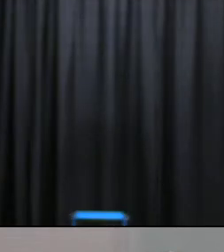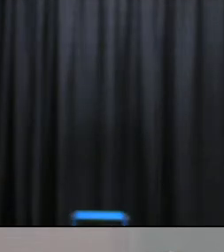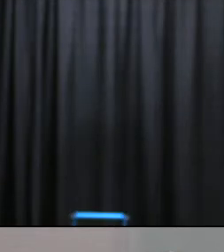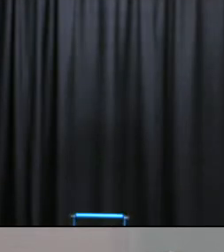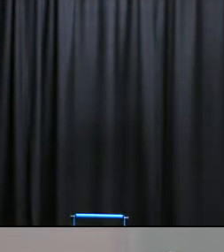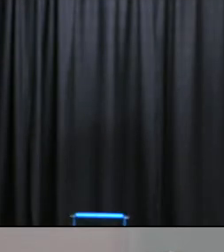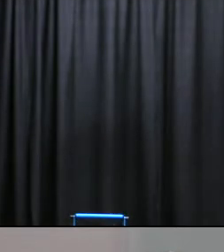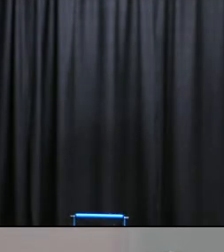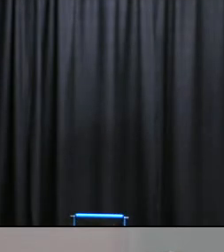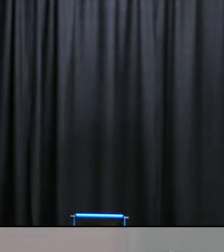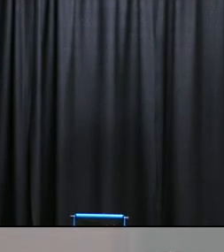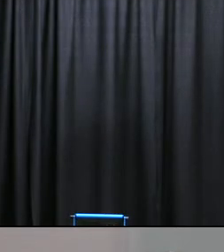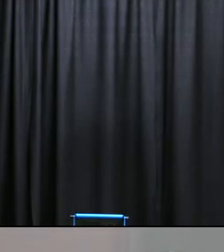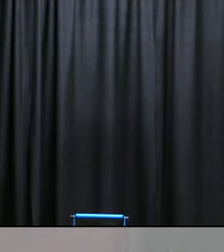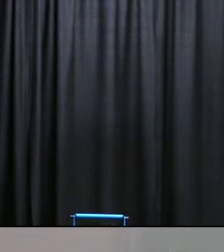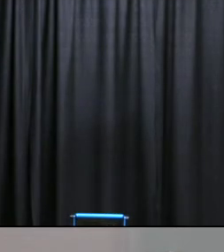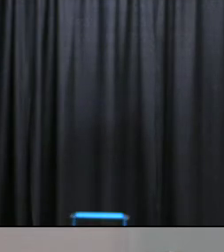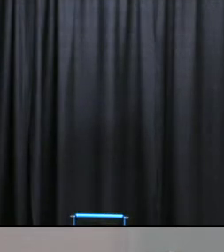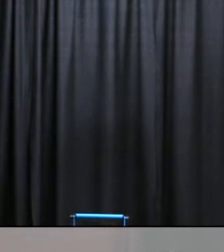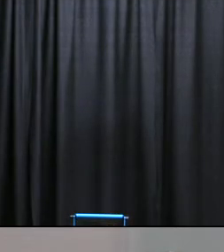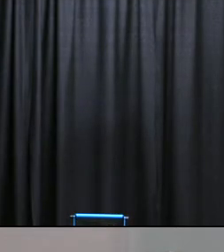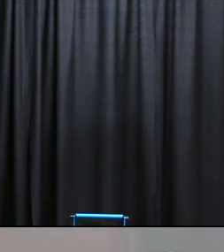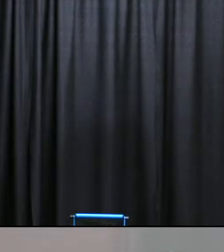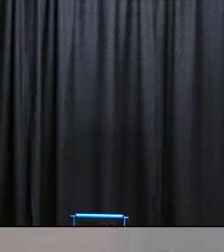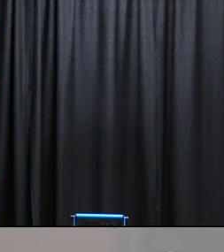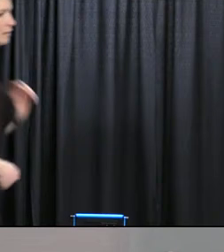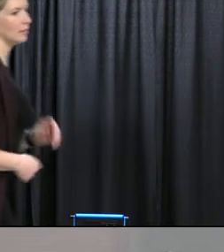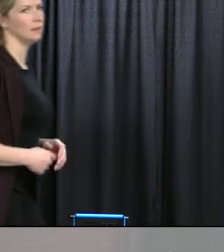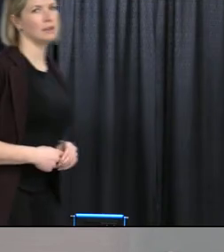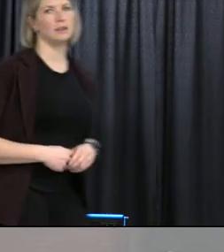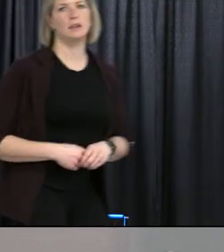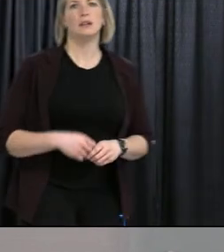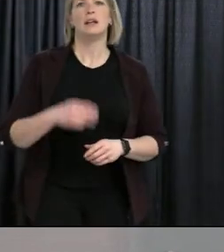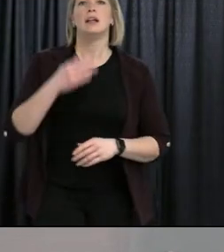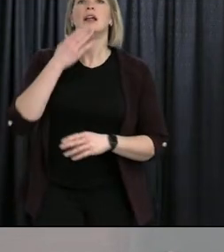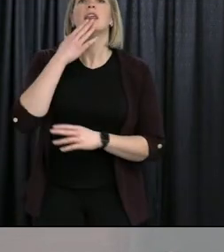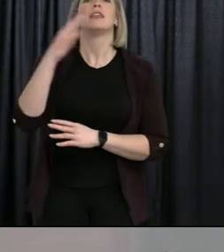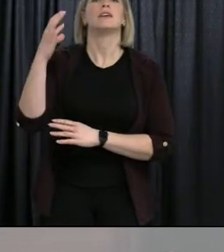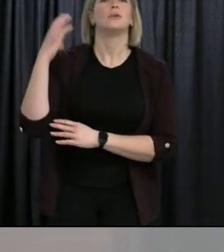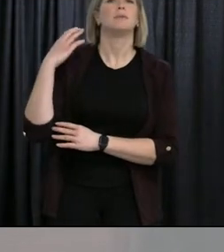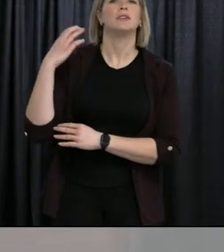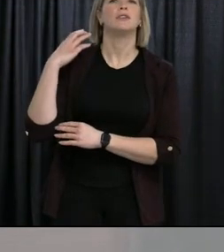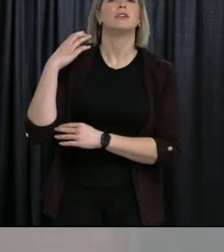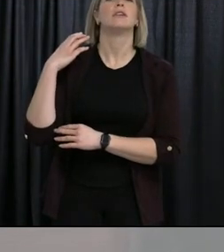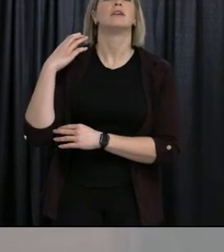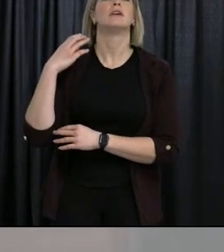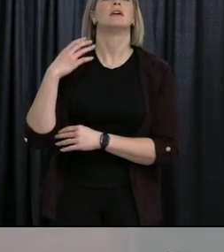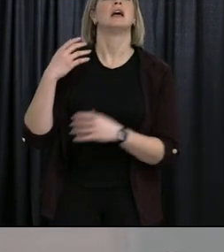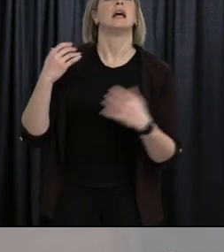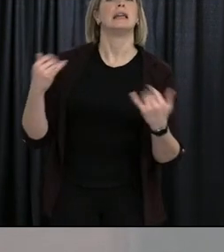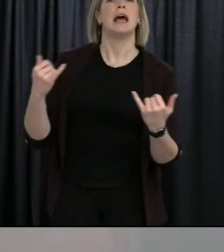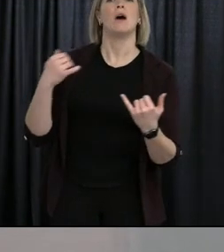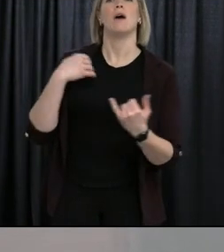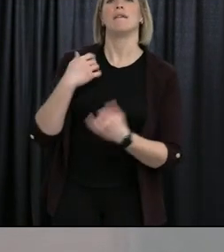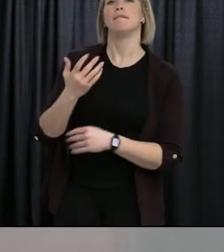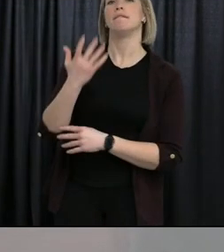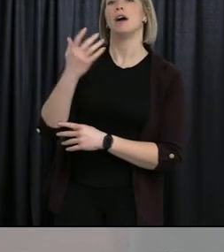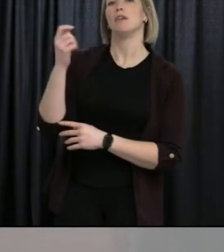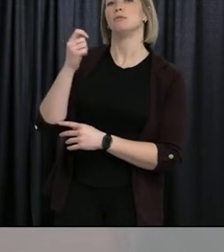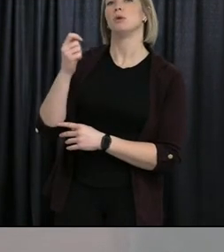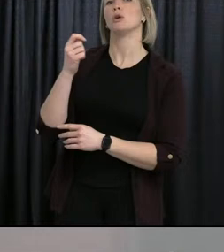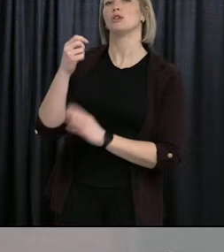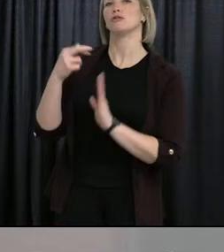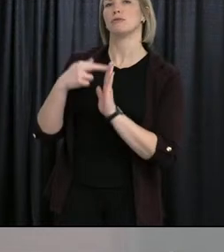Thank you, Minister and Tony. For the benefit of our speakers, there are five reporters registered for today's